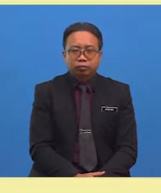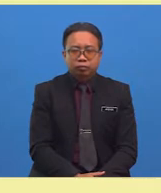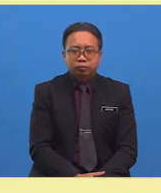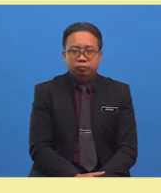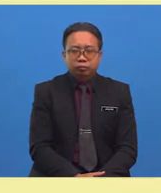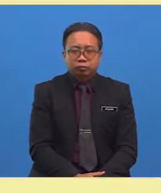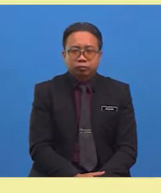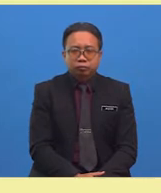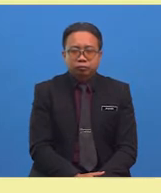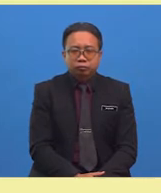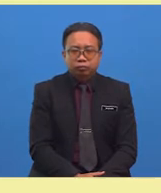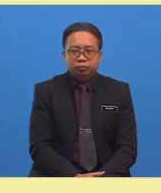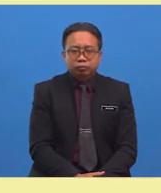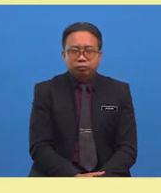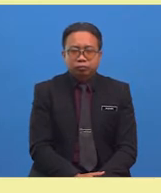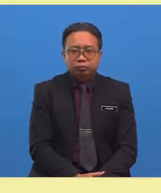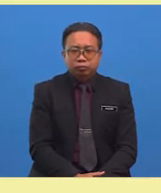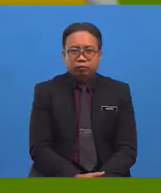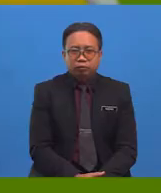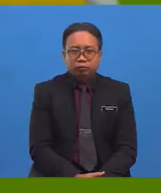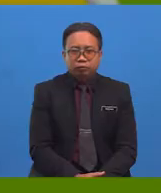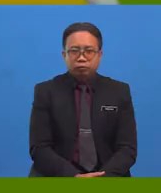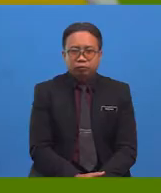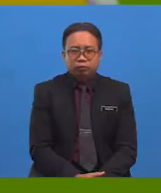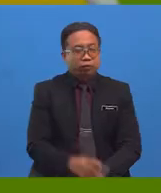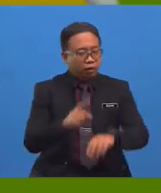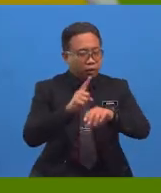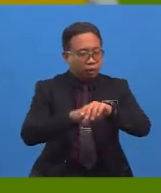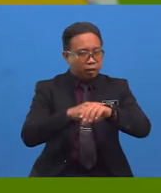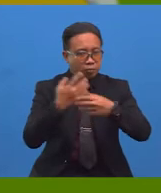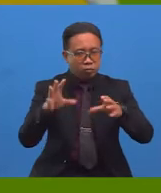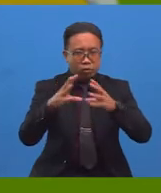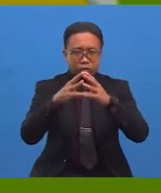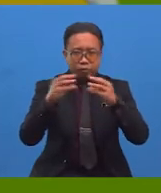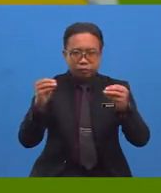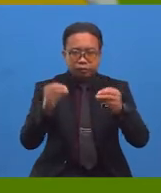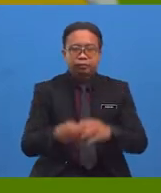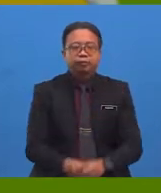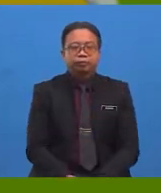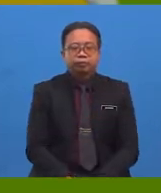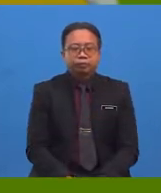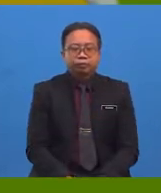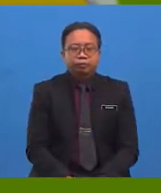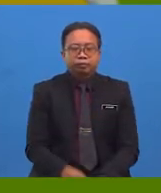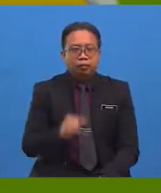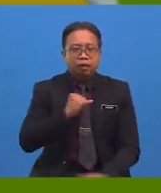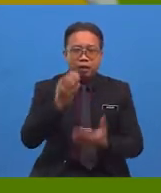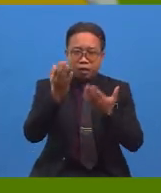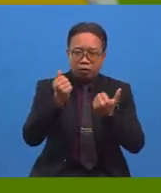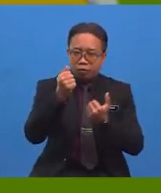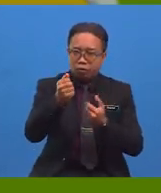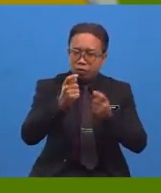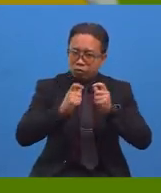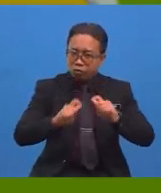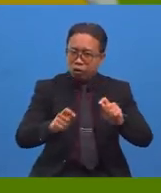Coming up is... Oops! The time is up. I hope